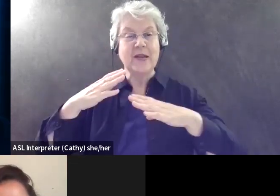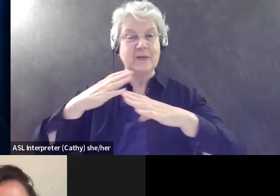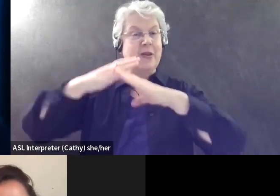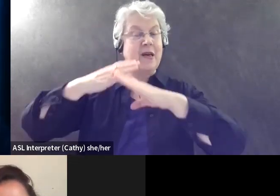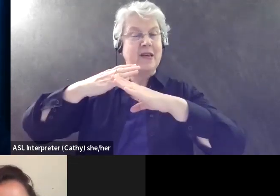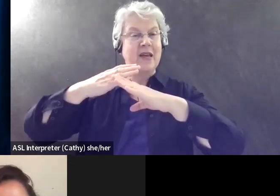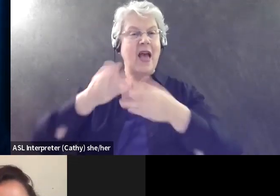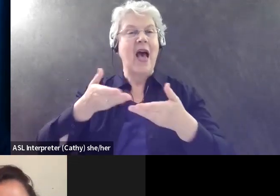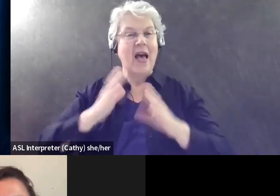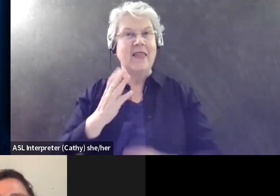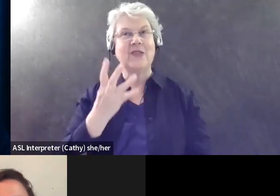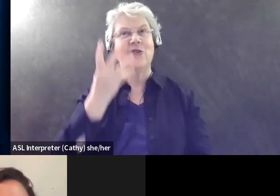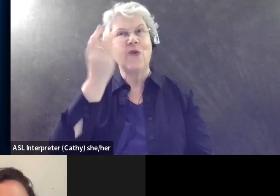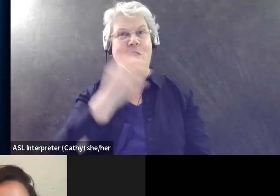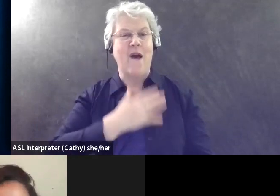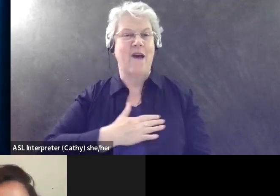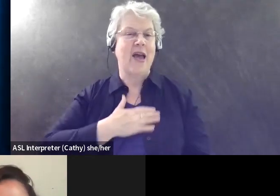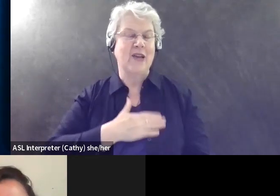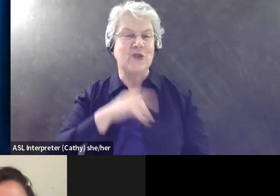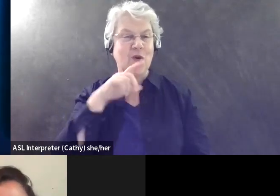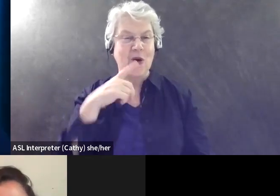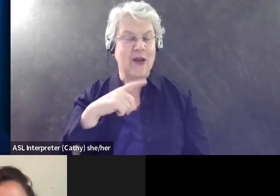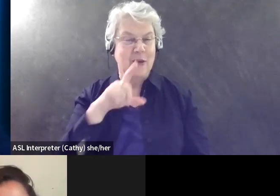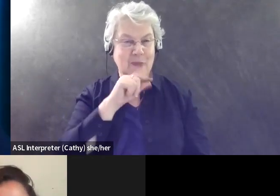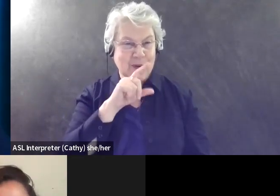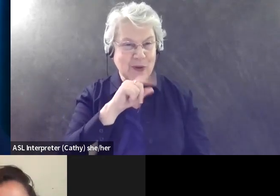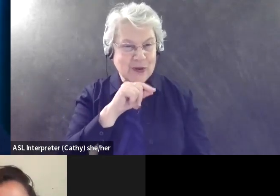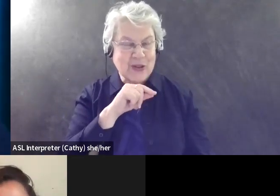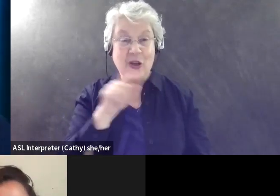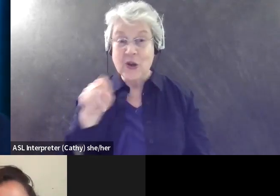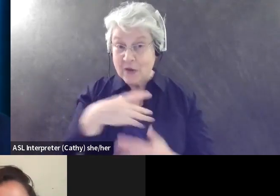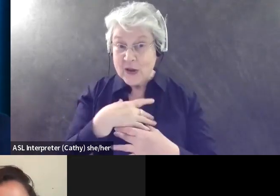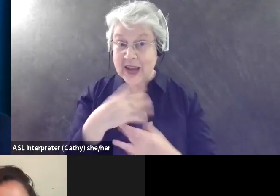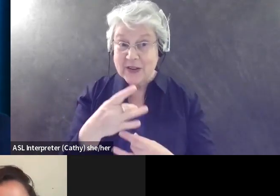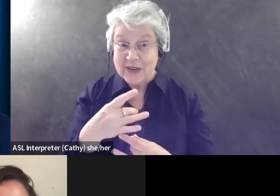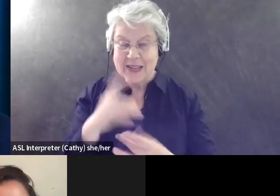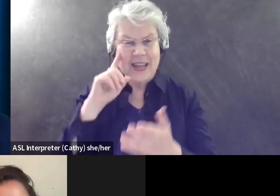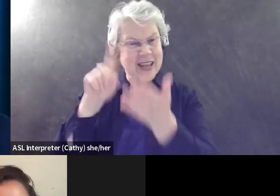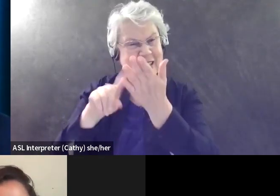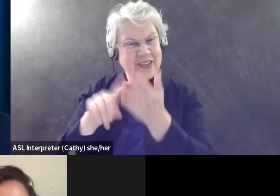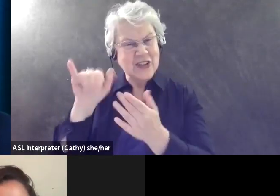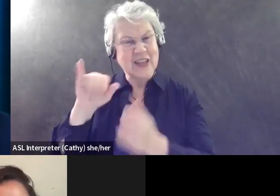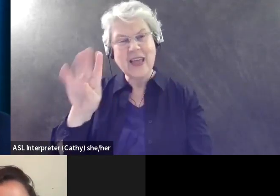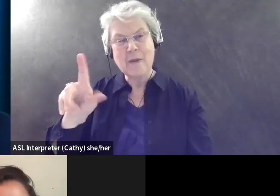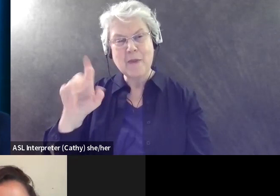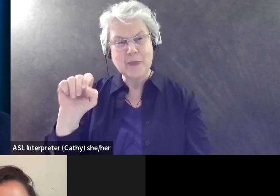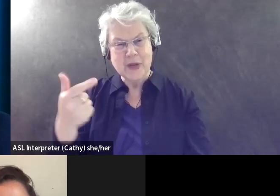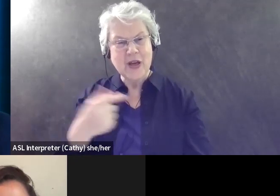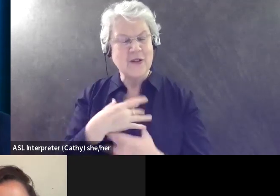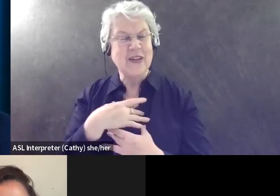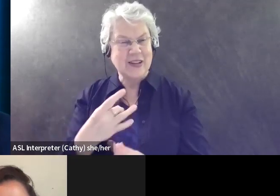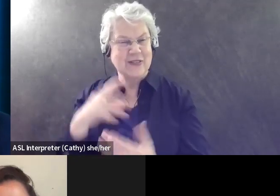her to go and enjoy the birds. Um, so if anyone's interested in that, go check that out because it was really interesting to read about. Um,